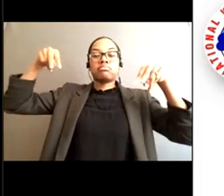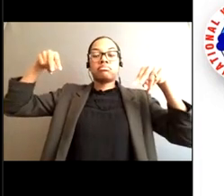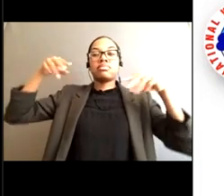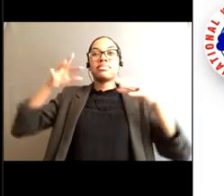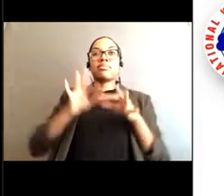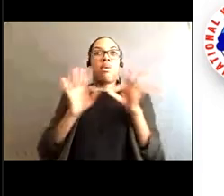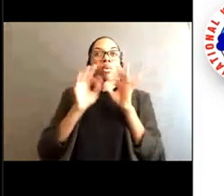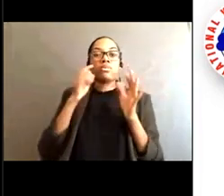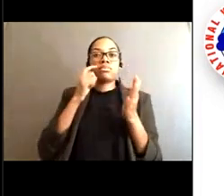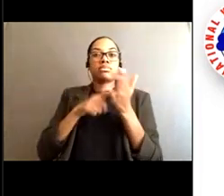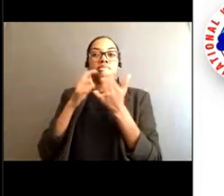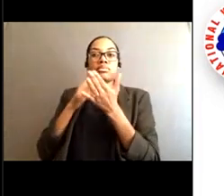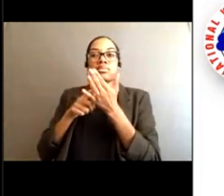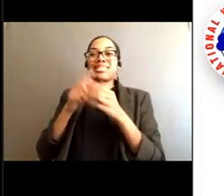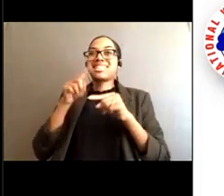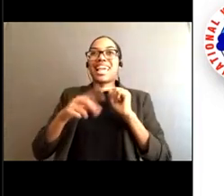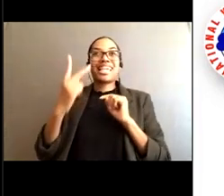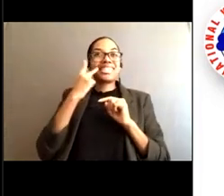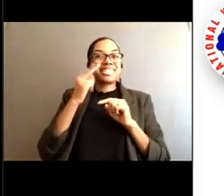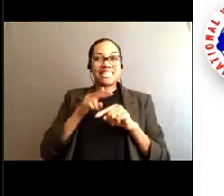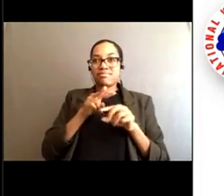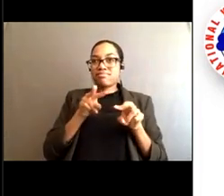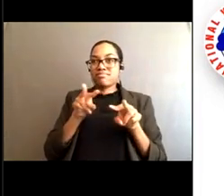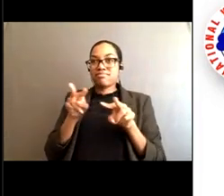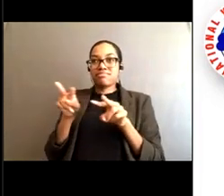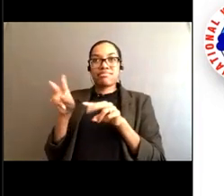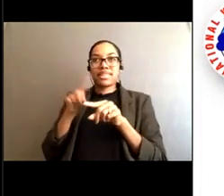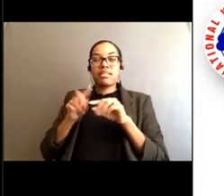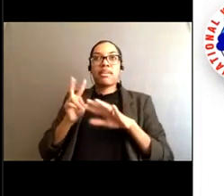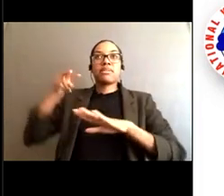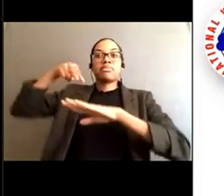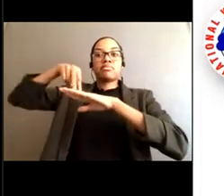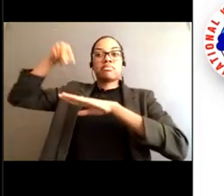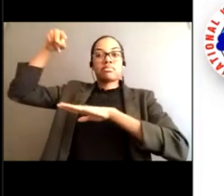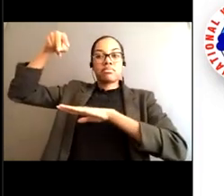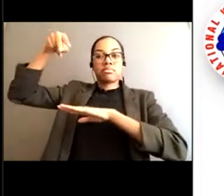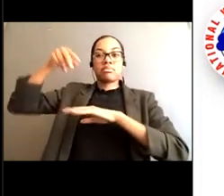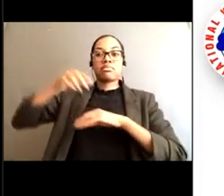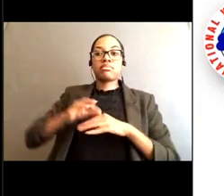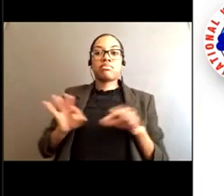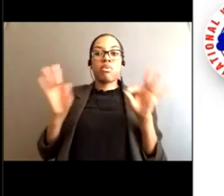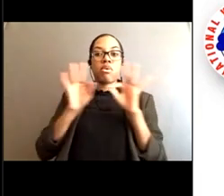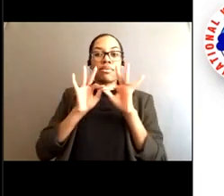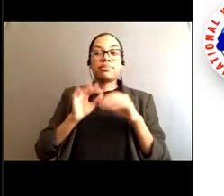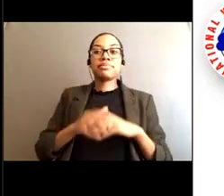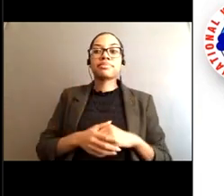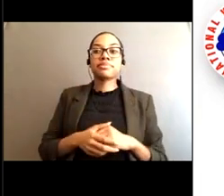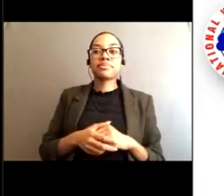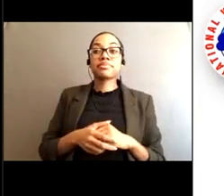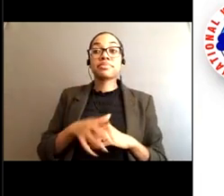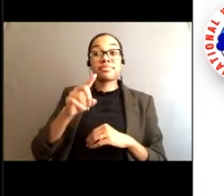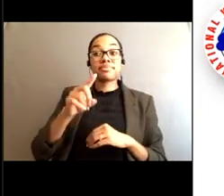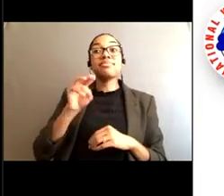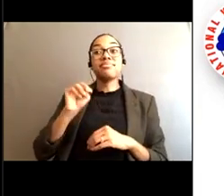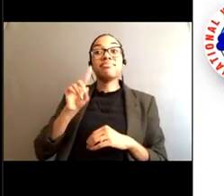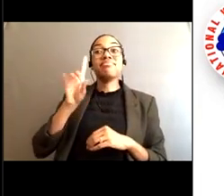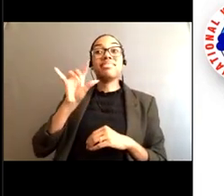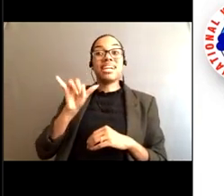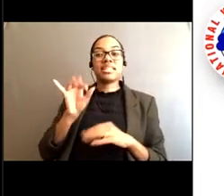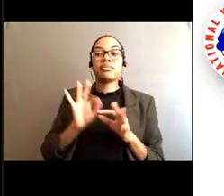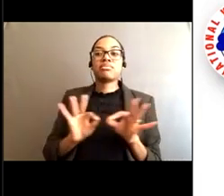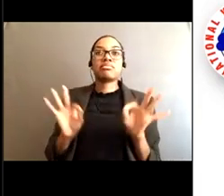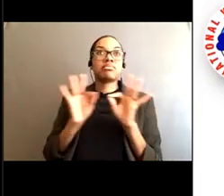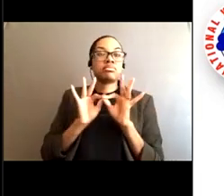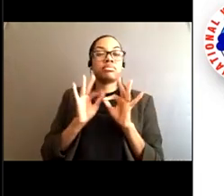the water's edge. We have these muddy appearances, and that's where rip currents are taking away sediment